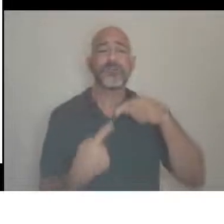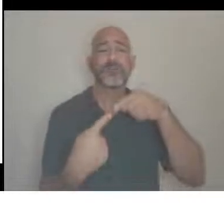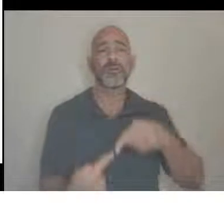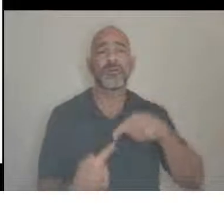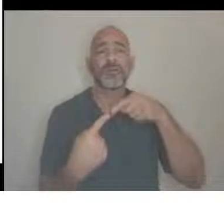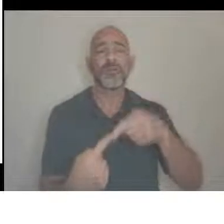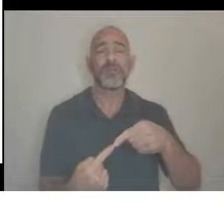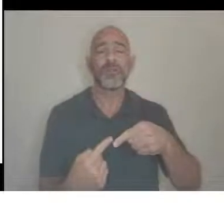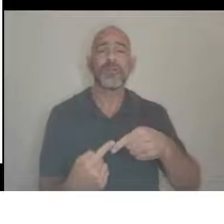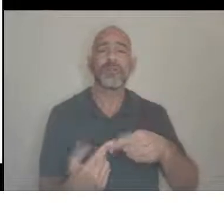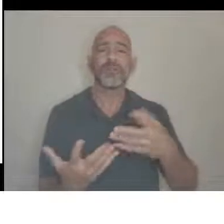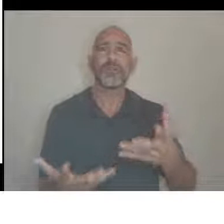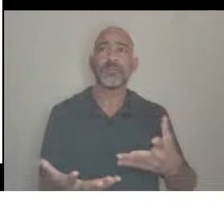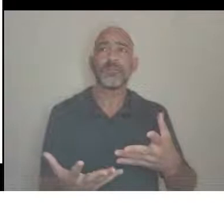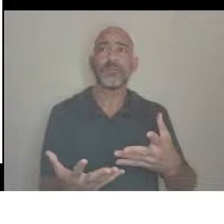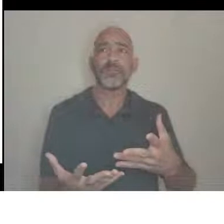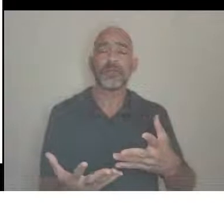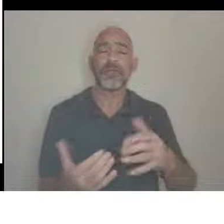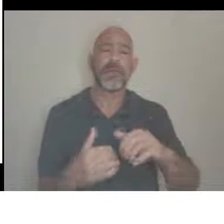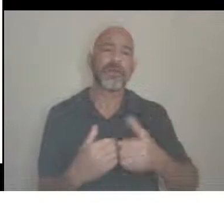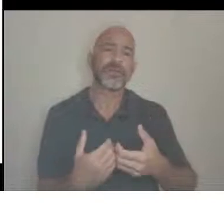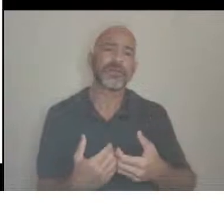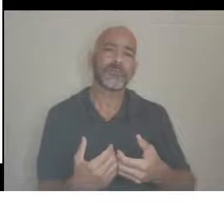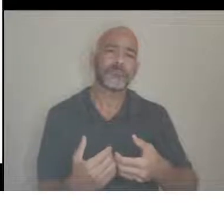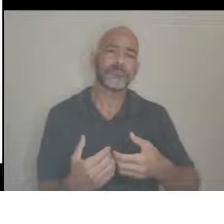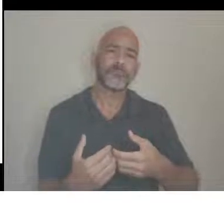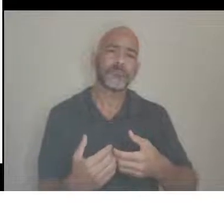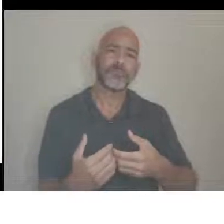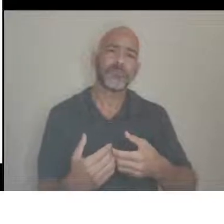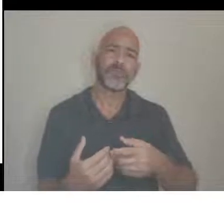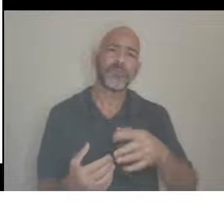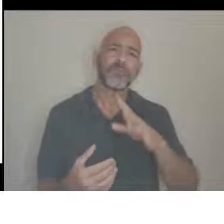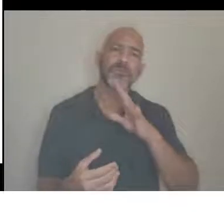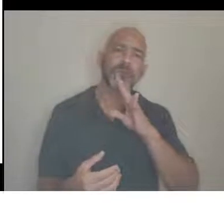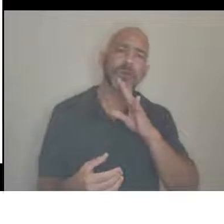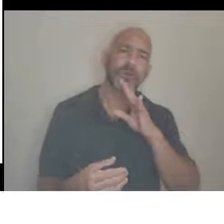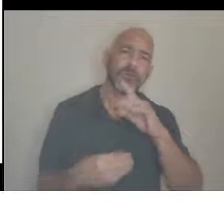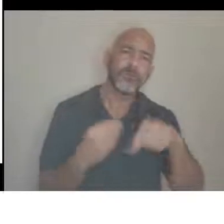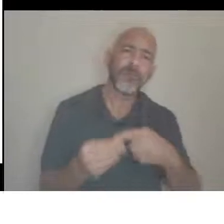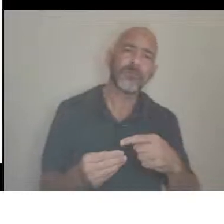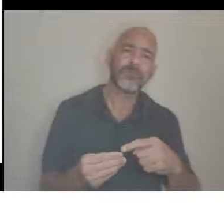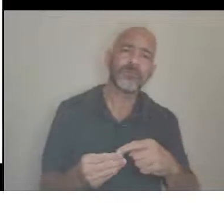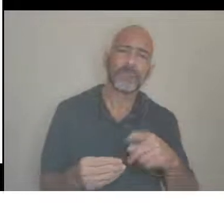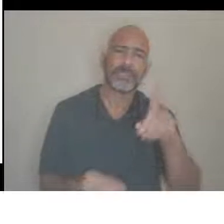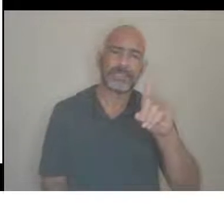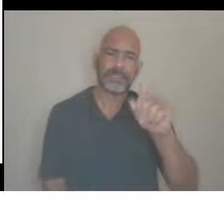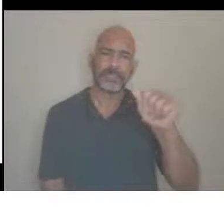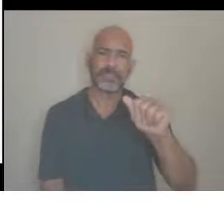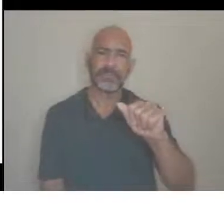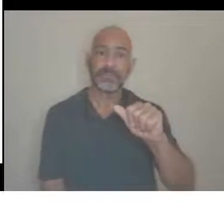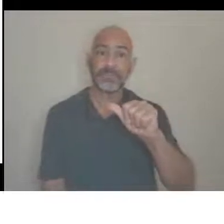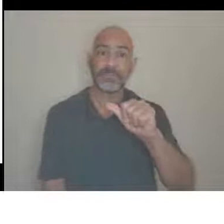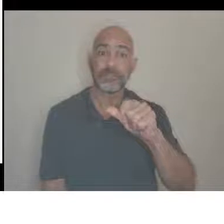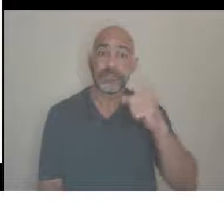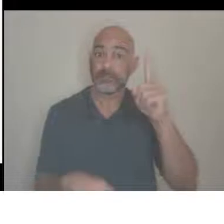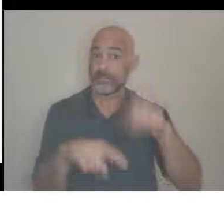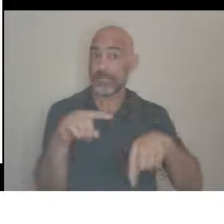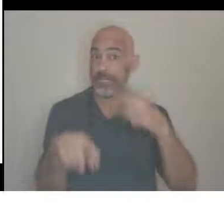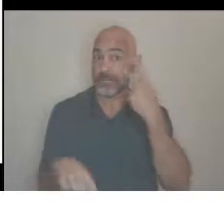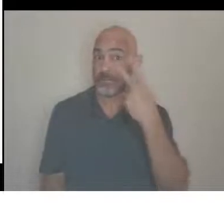apparent to the eye and or that you can't see physically on a person.